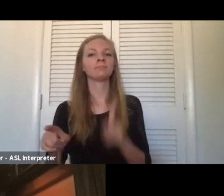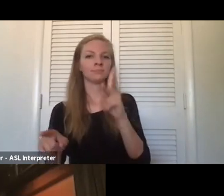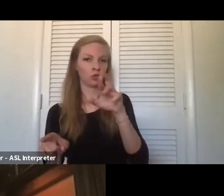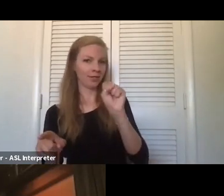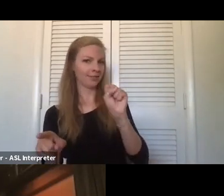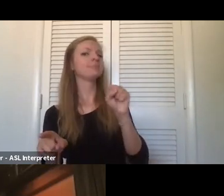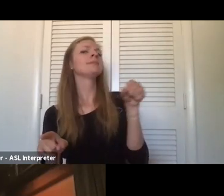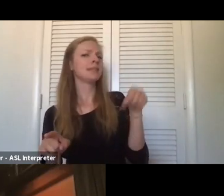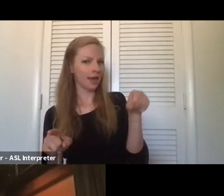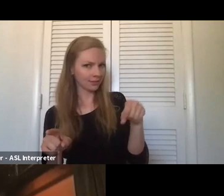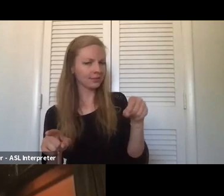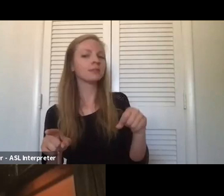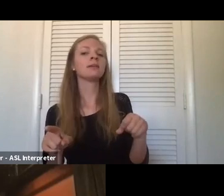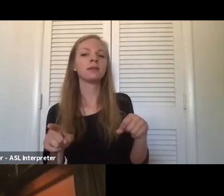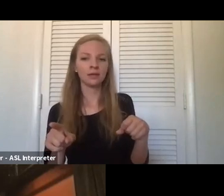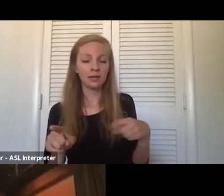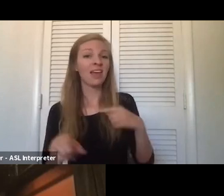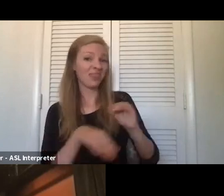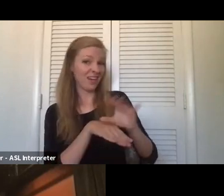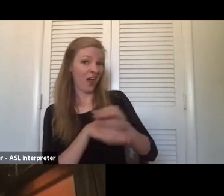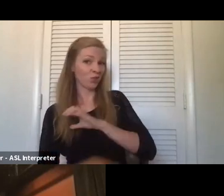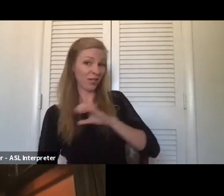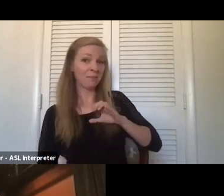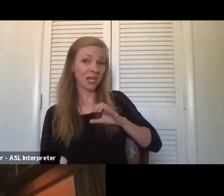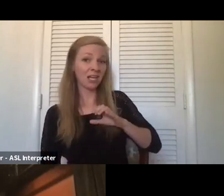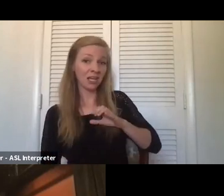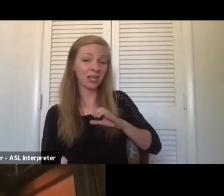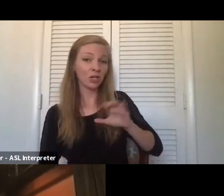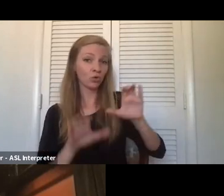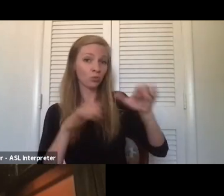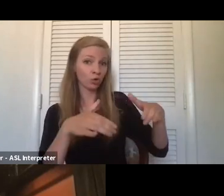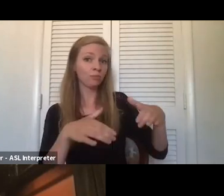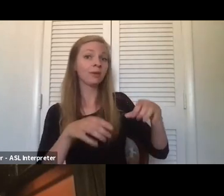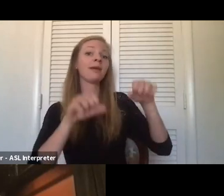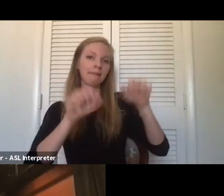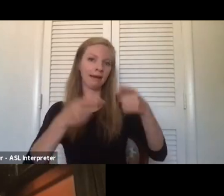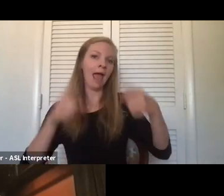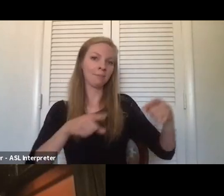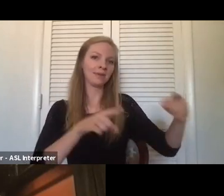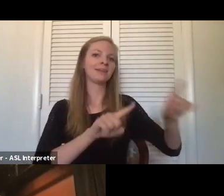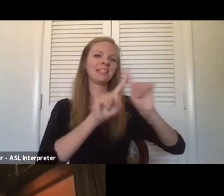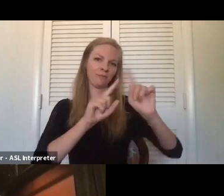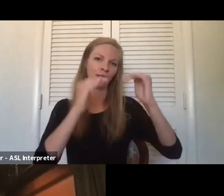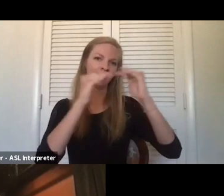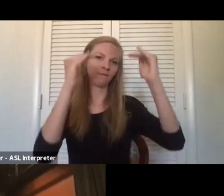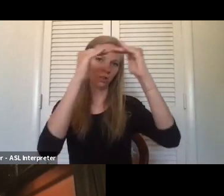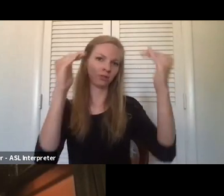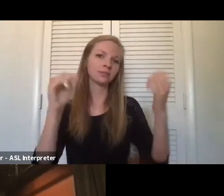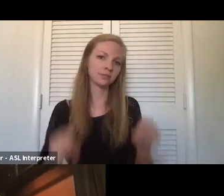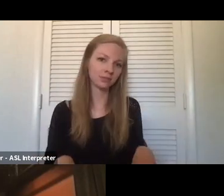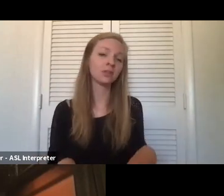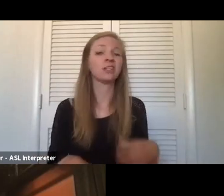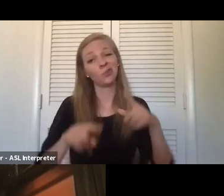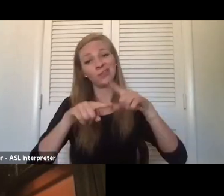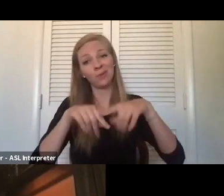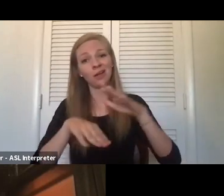I think that like the advisory committee route can happen at a lot of different levels. So, you know, and depending on